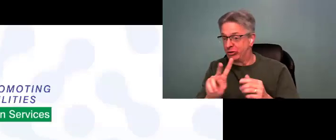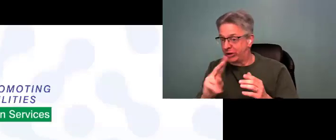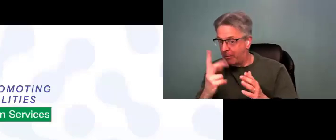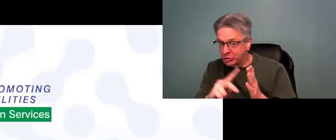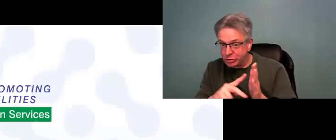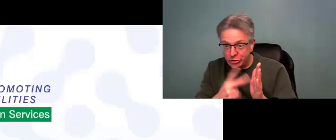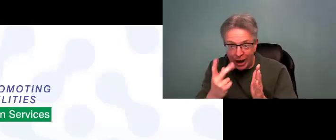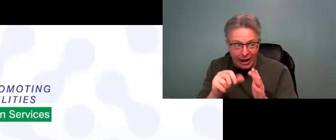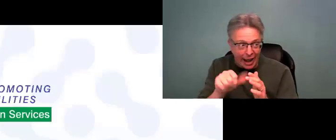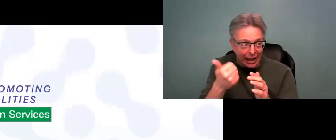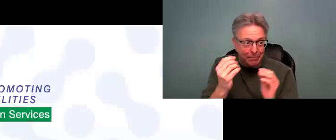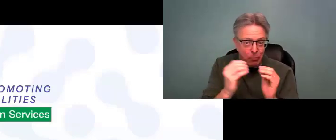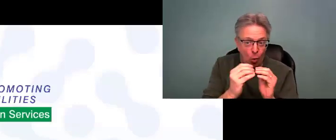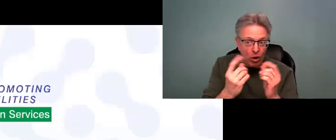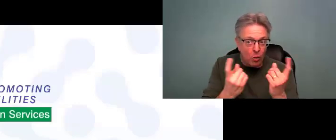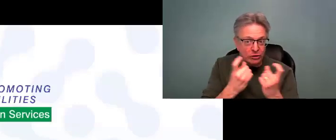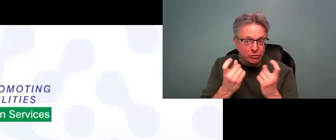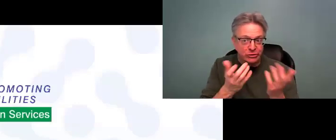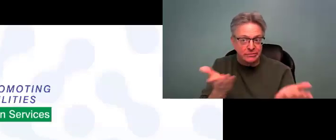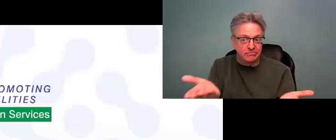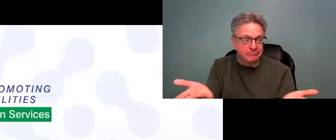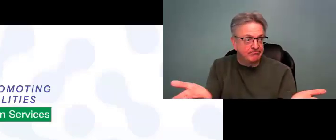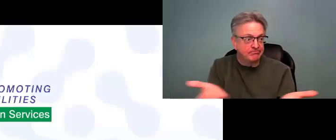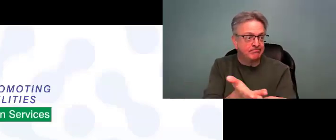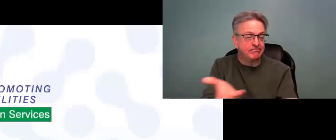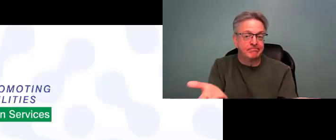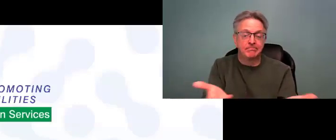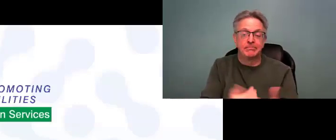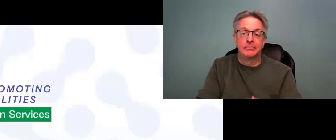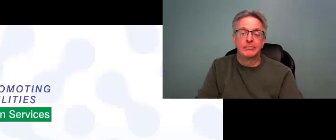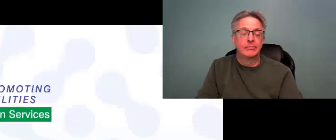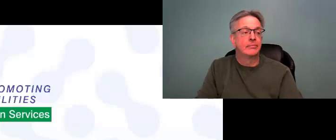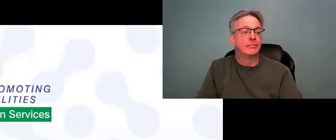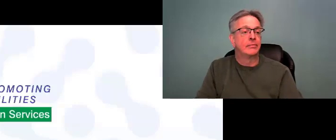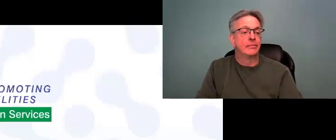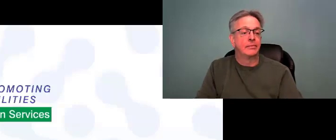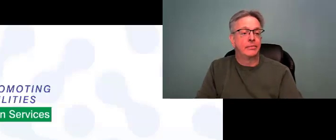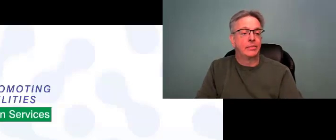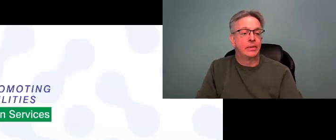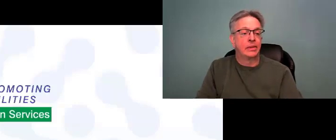on, just want to make sure double check. Is there any more questions?